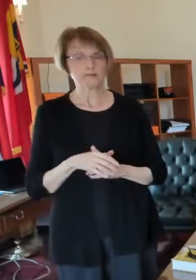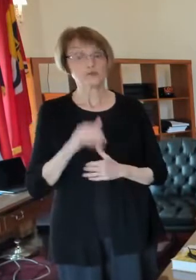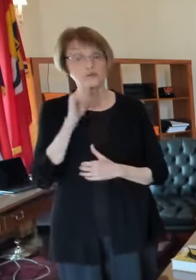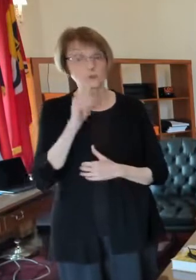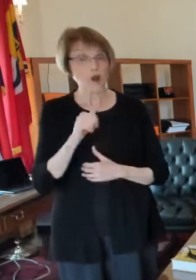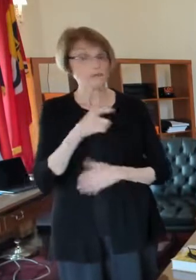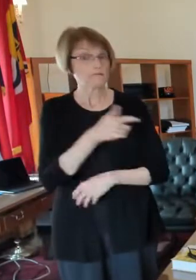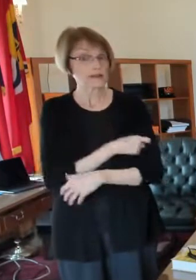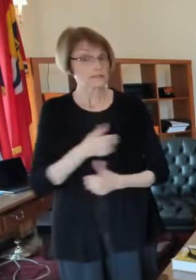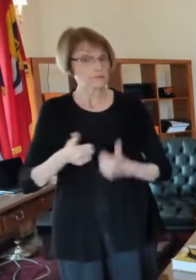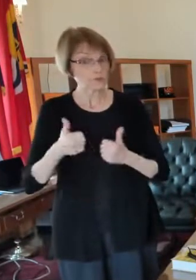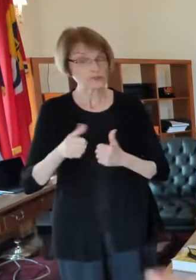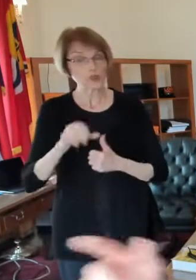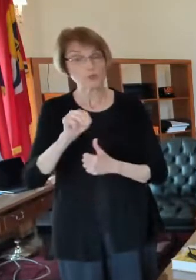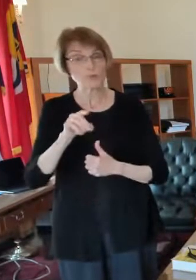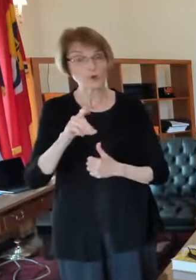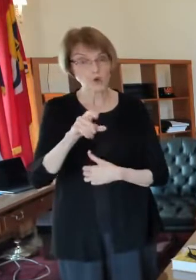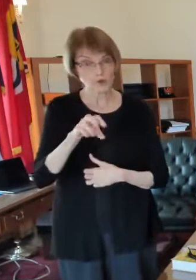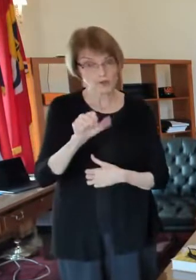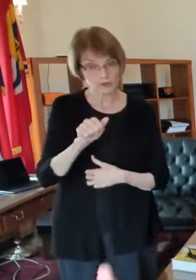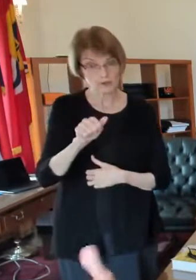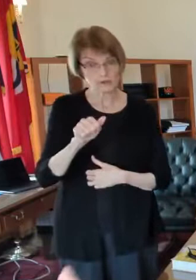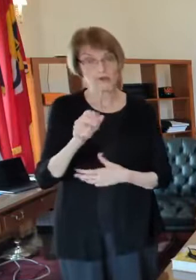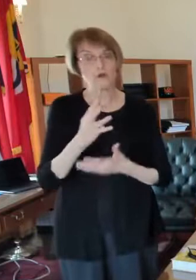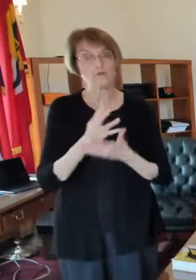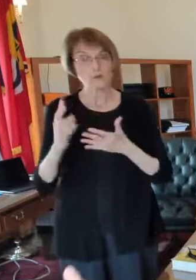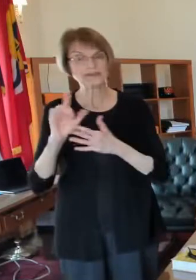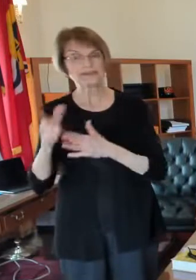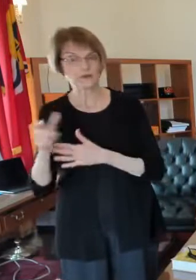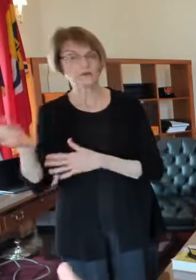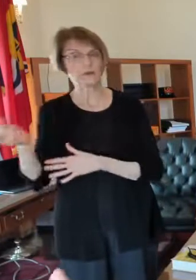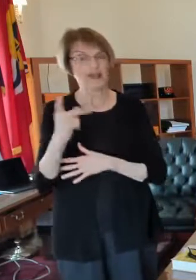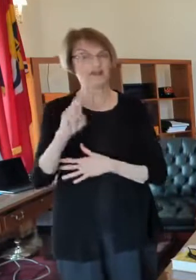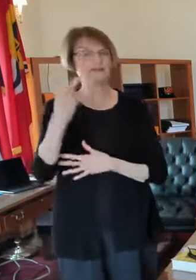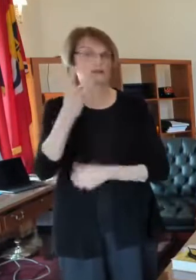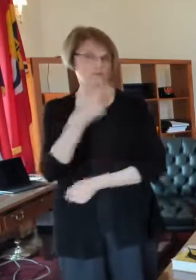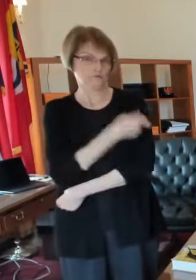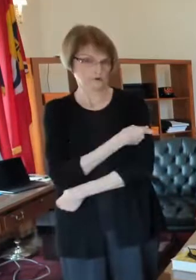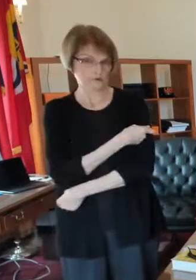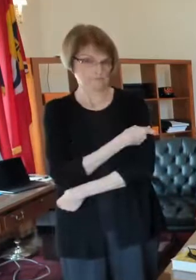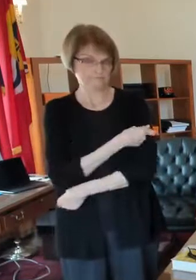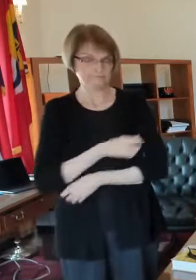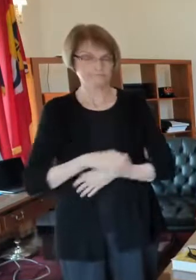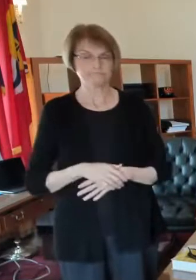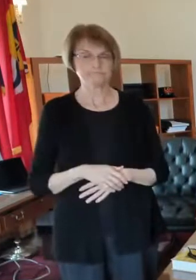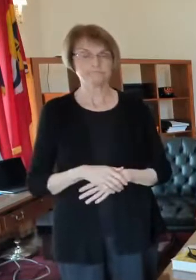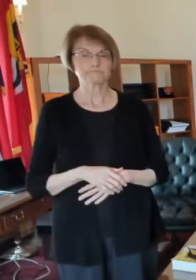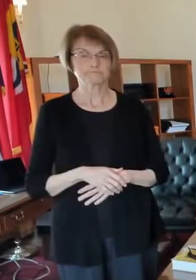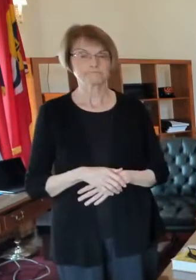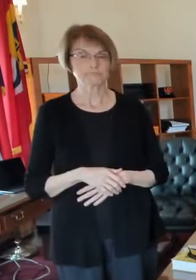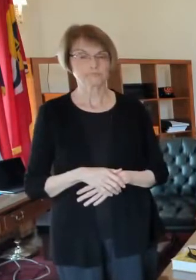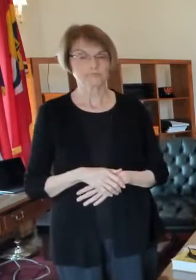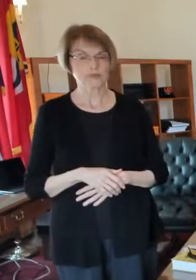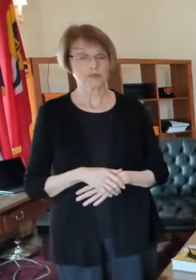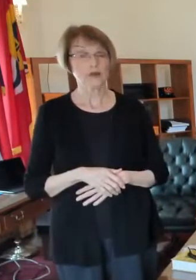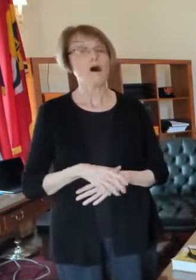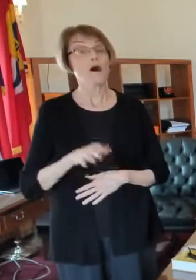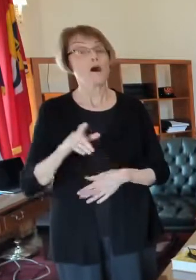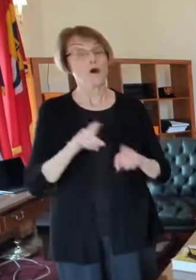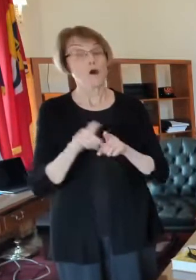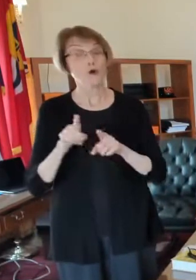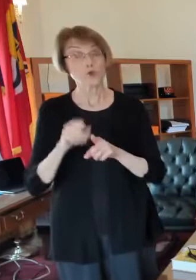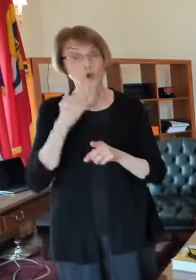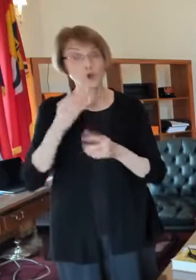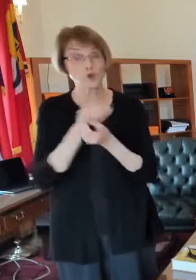vaccination and then four weeks later you'll come back for your second shot um another bit of good news on